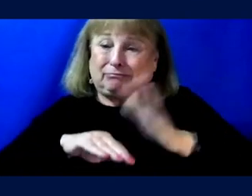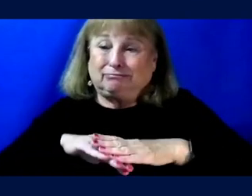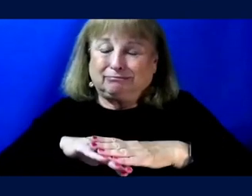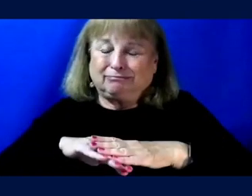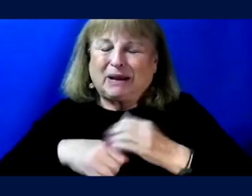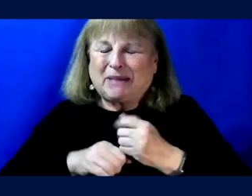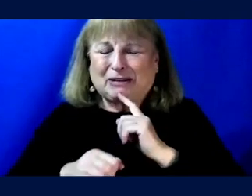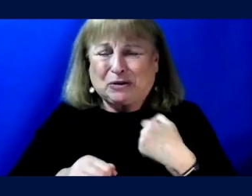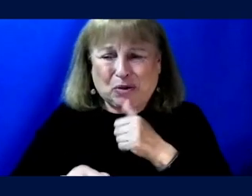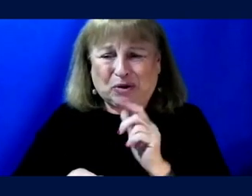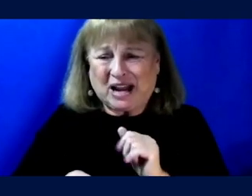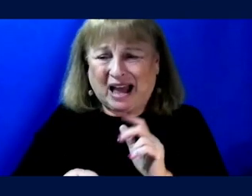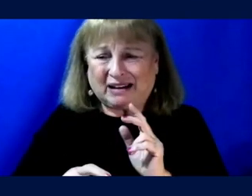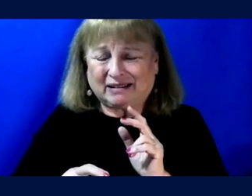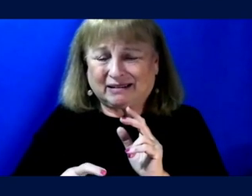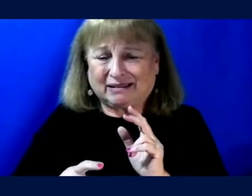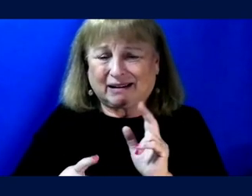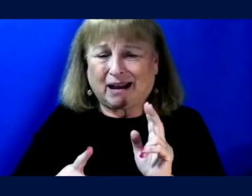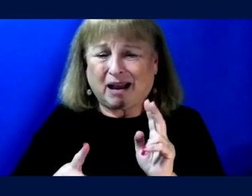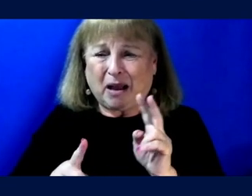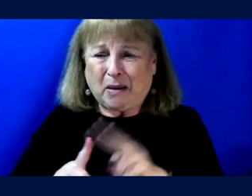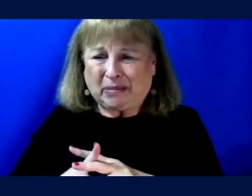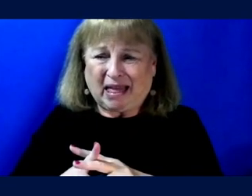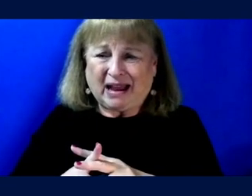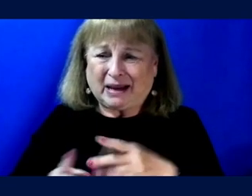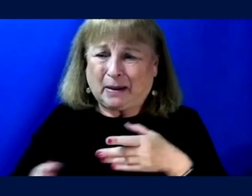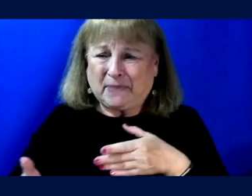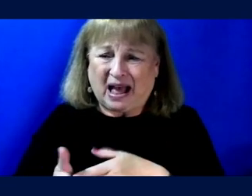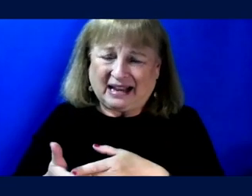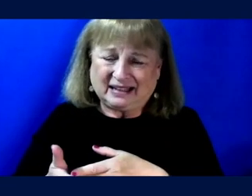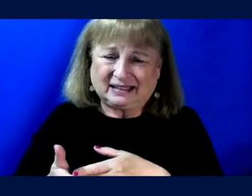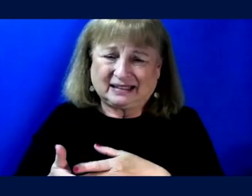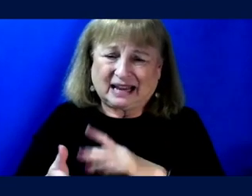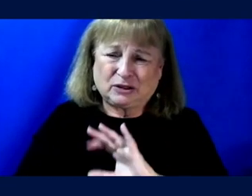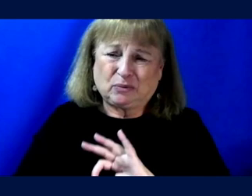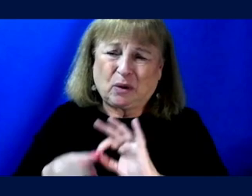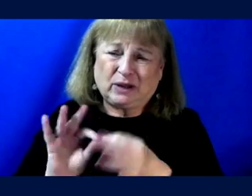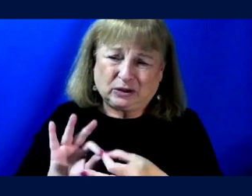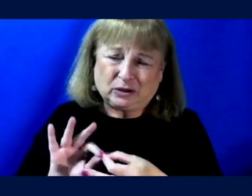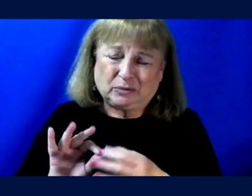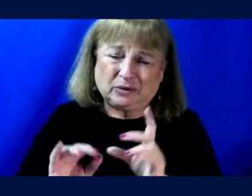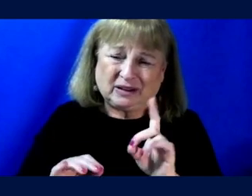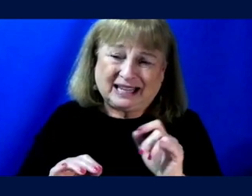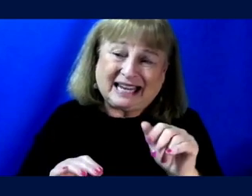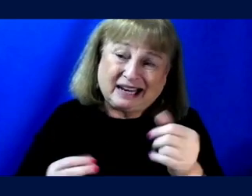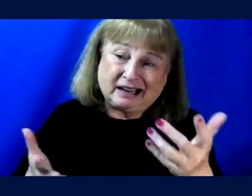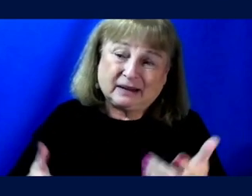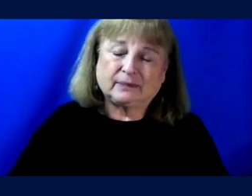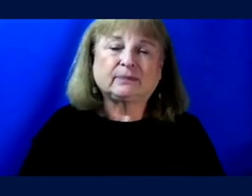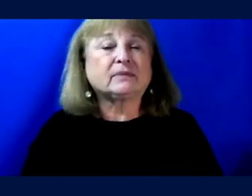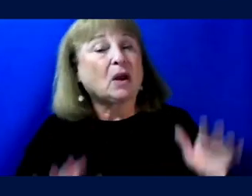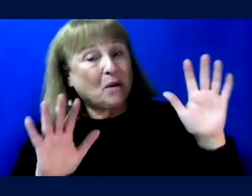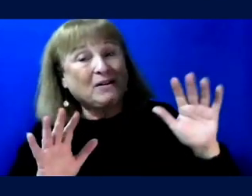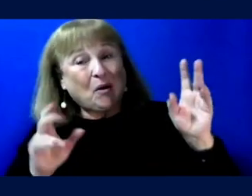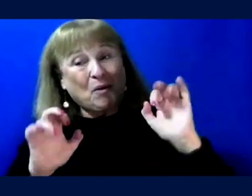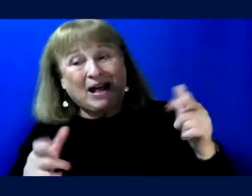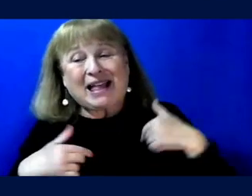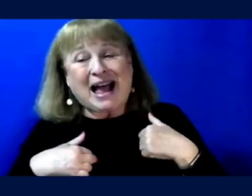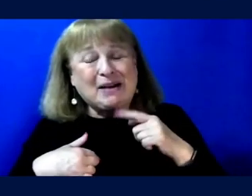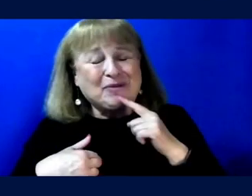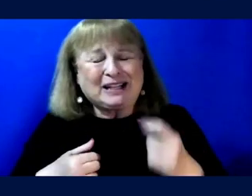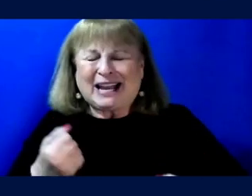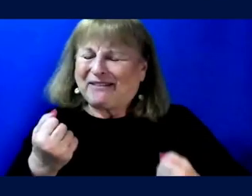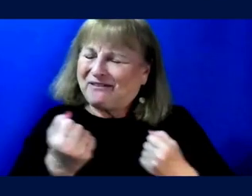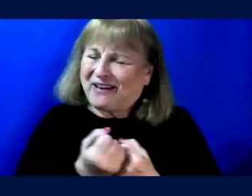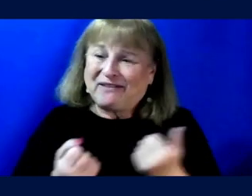we're not applying entrenched bias and interpreting the data. Wonderful. Well, I am certainly in